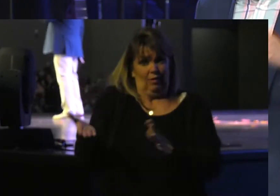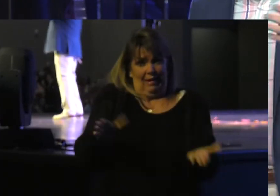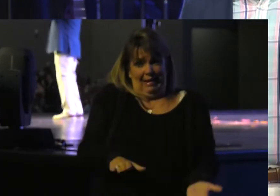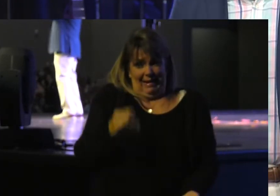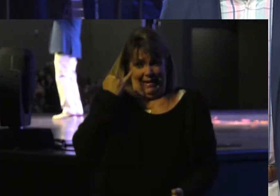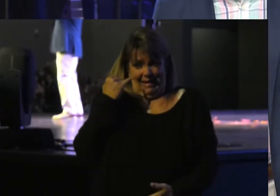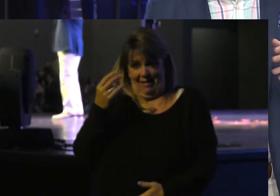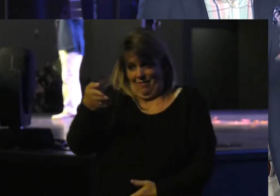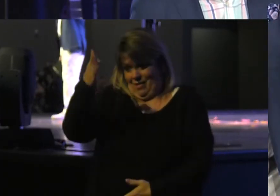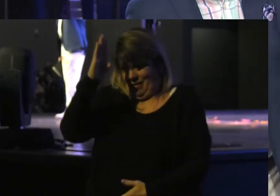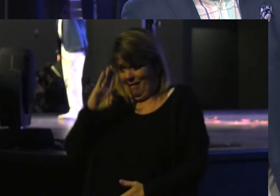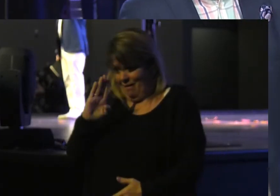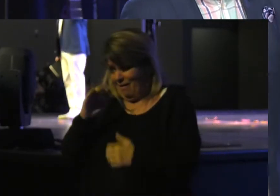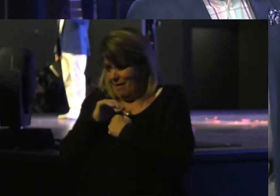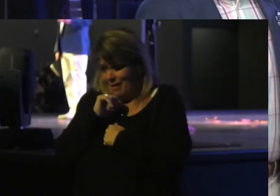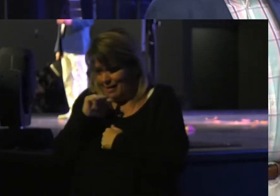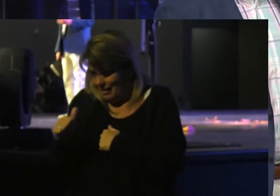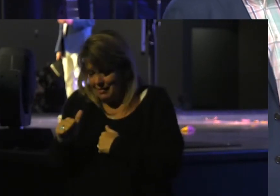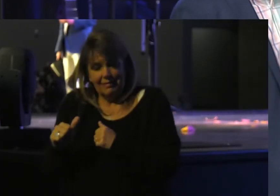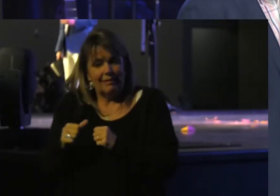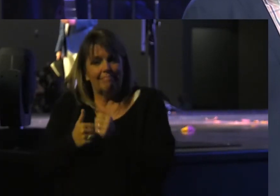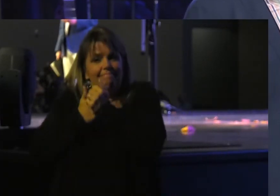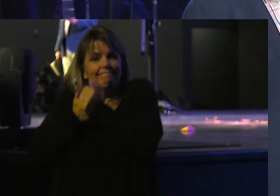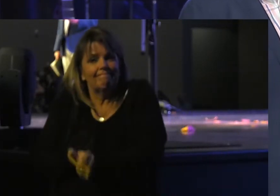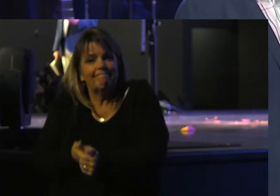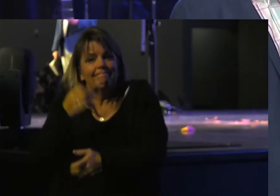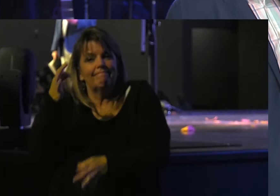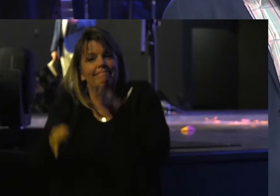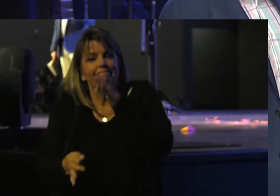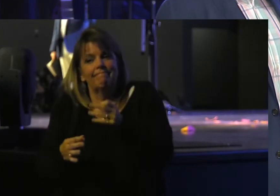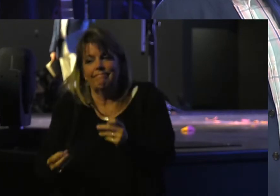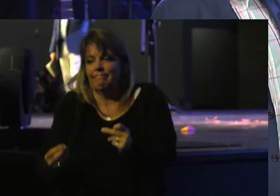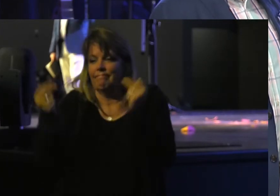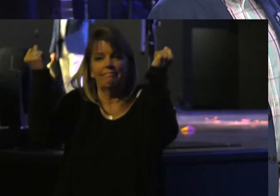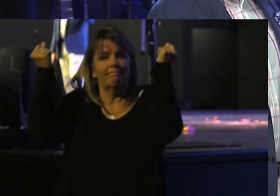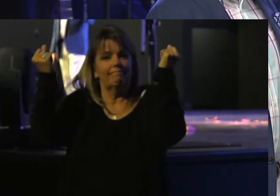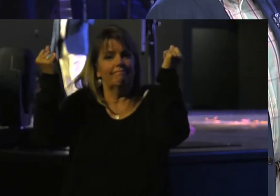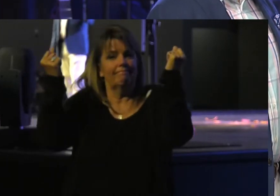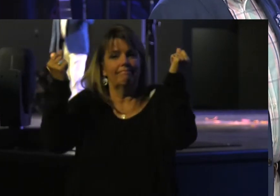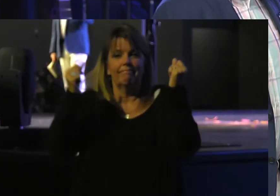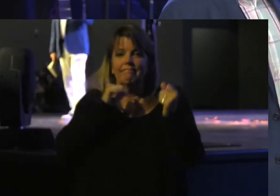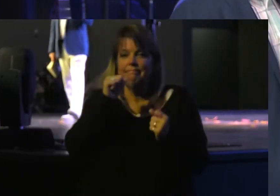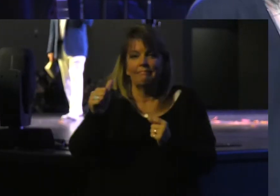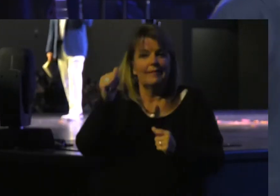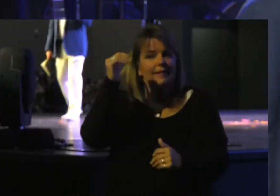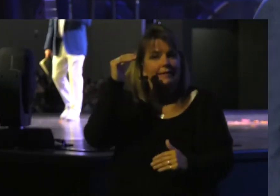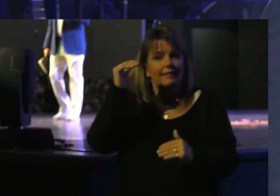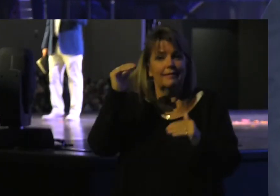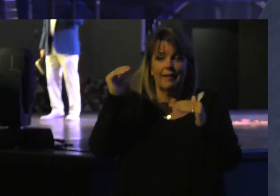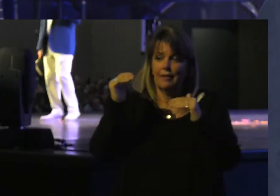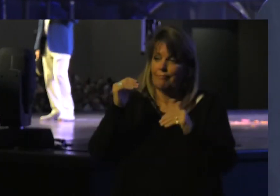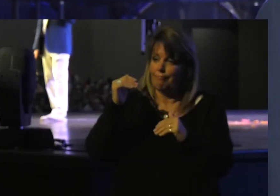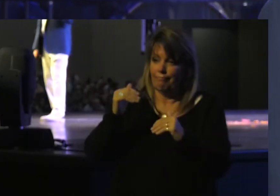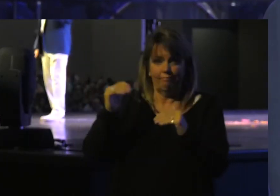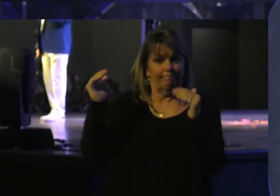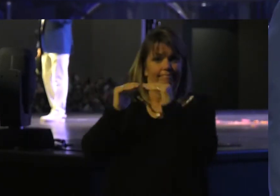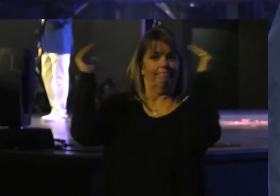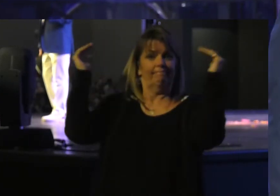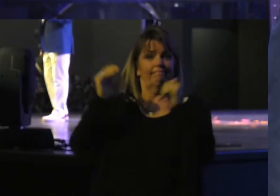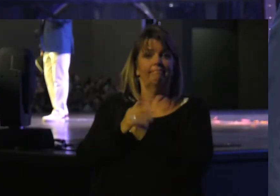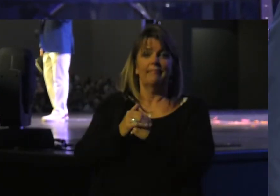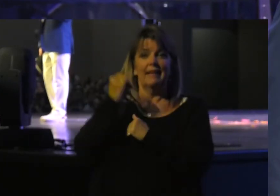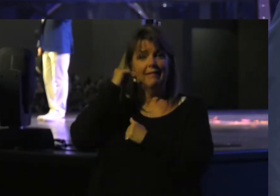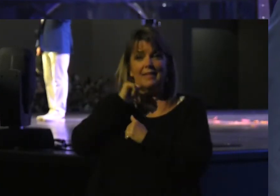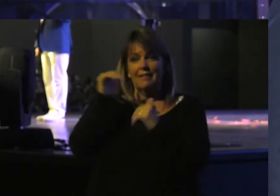Saw to It To not Uphold His Justice Then all Of a Sudden He's Not Just If he's Not Just Then he's Not